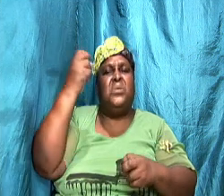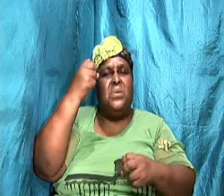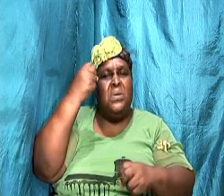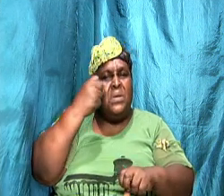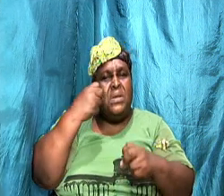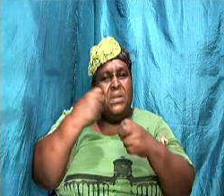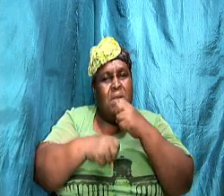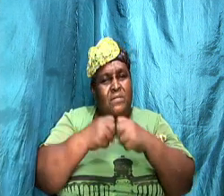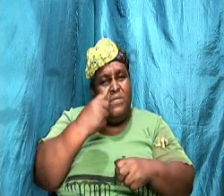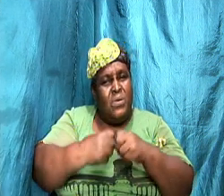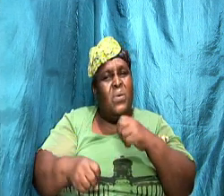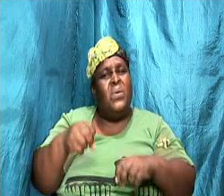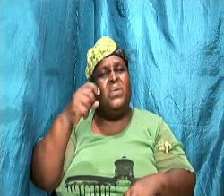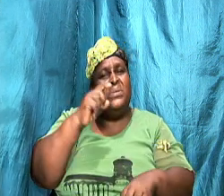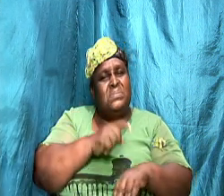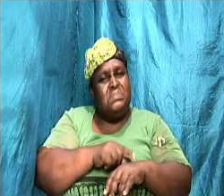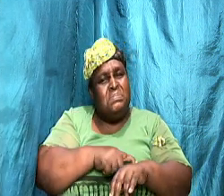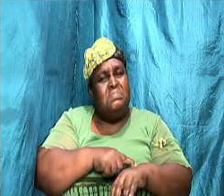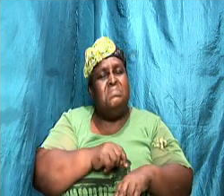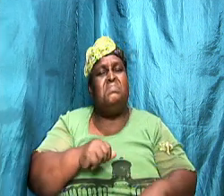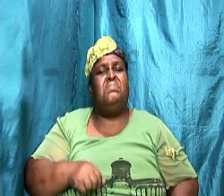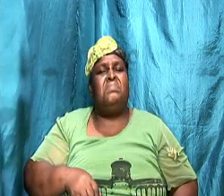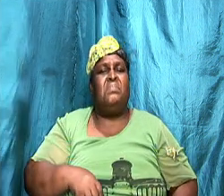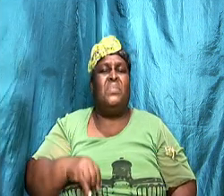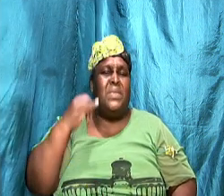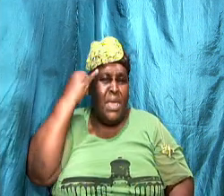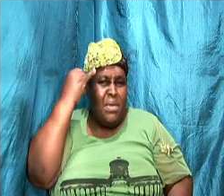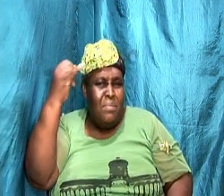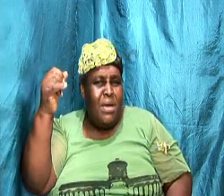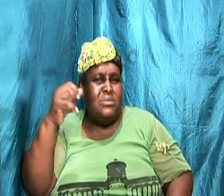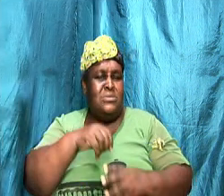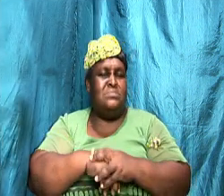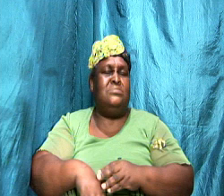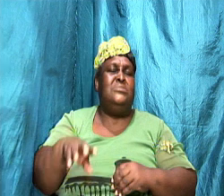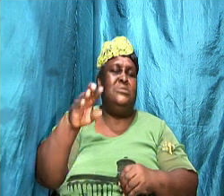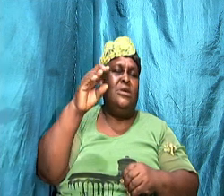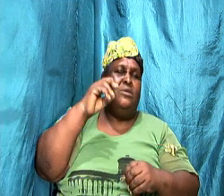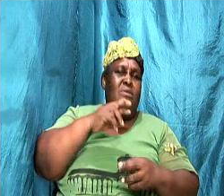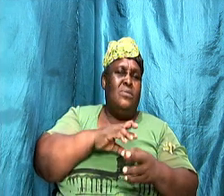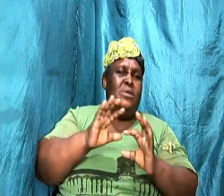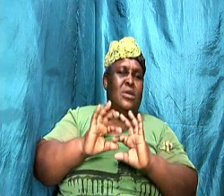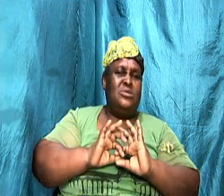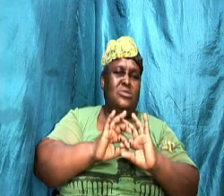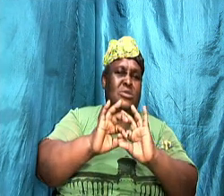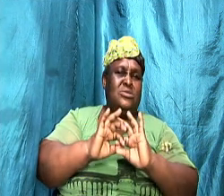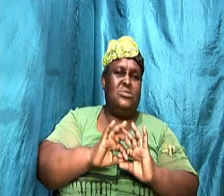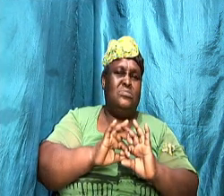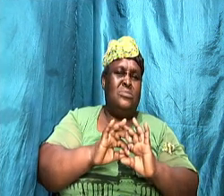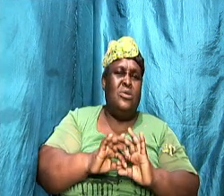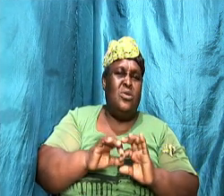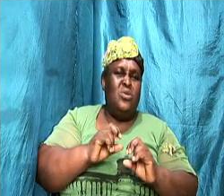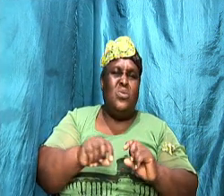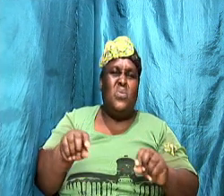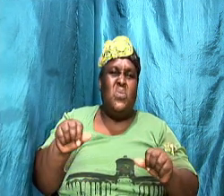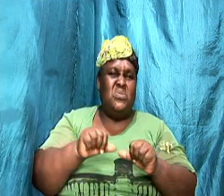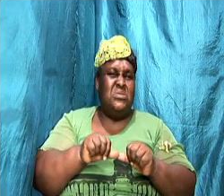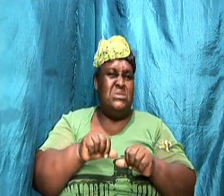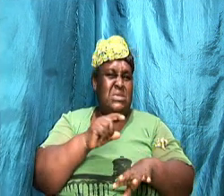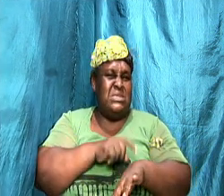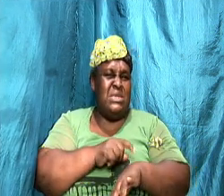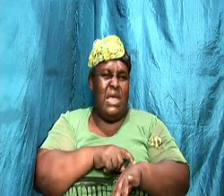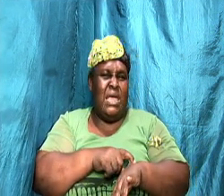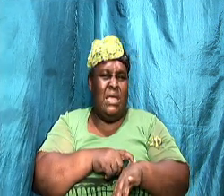so imagine if imagine being in a relationship where you're not really spending the time together and